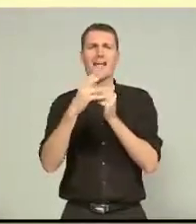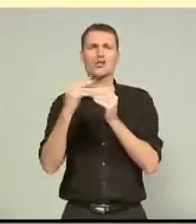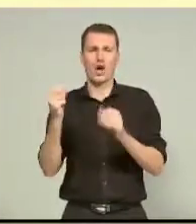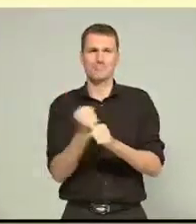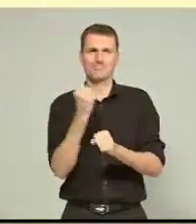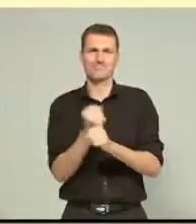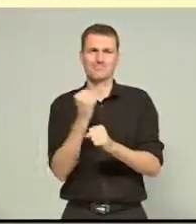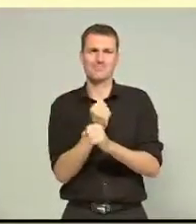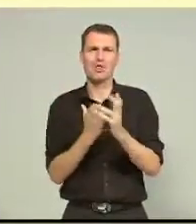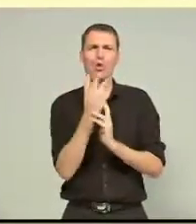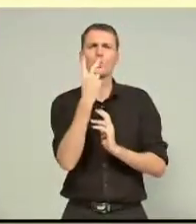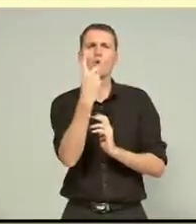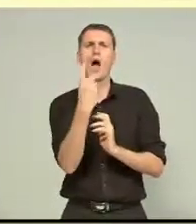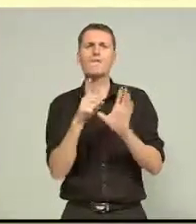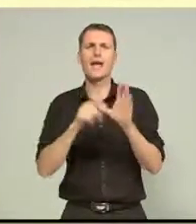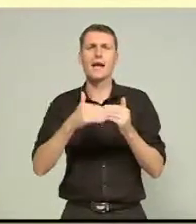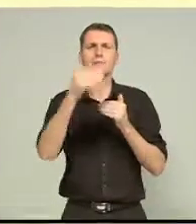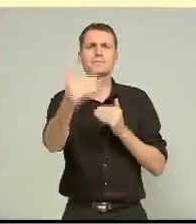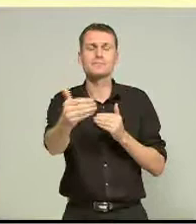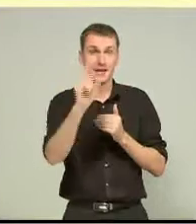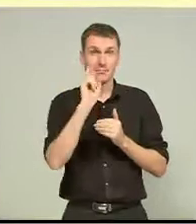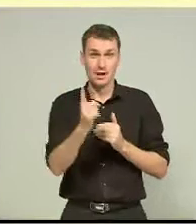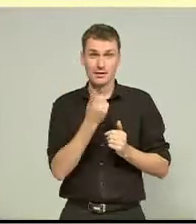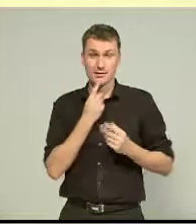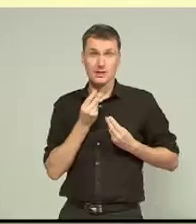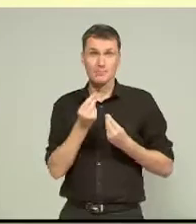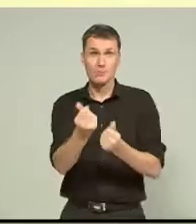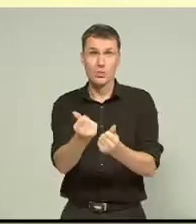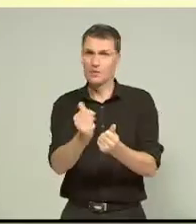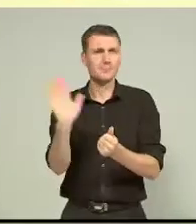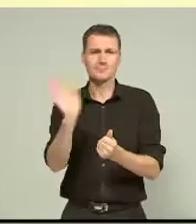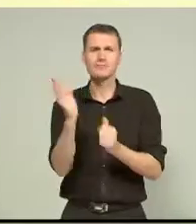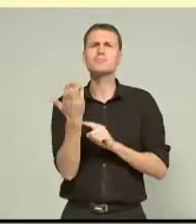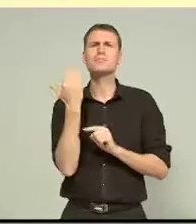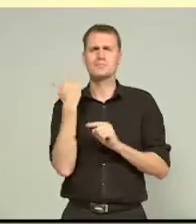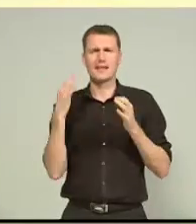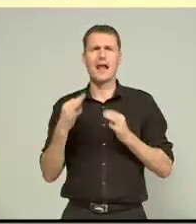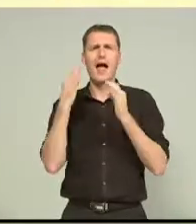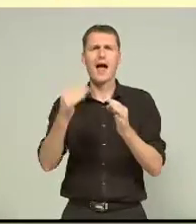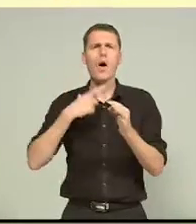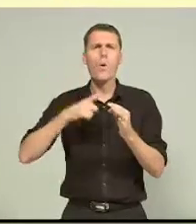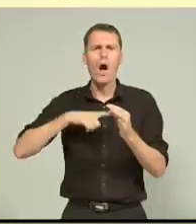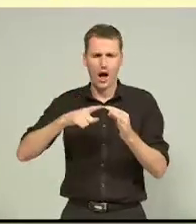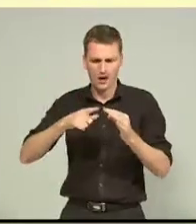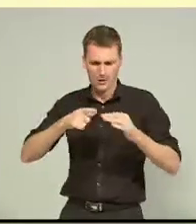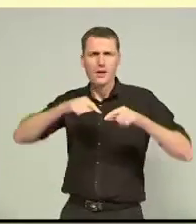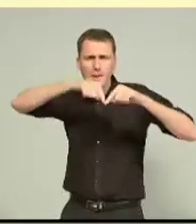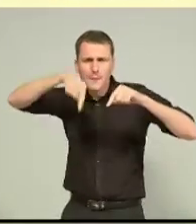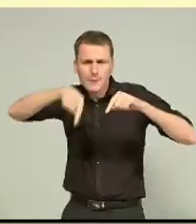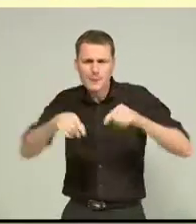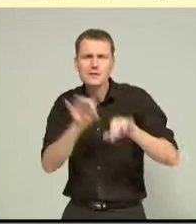two-and-a-half-year period. But it hasn't been smooth sailing. The bridge faced delays after geotechnical investigations